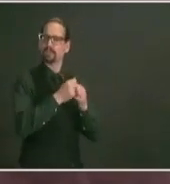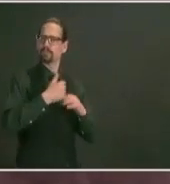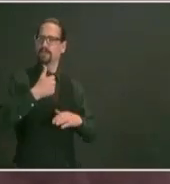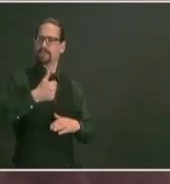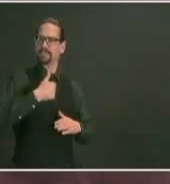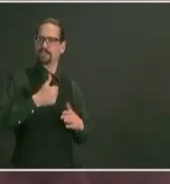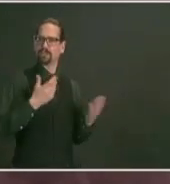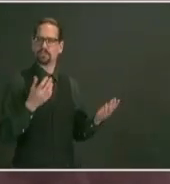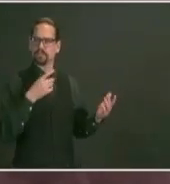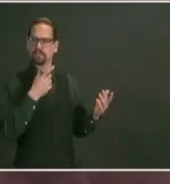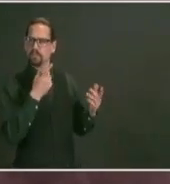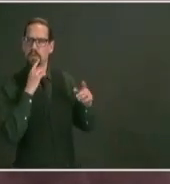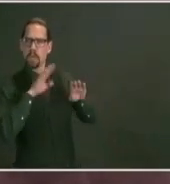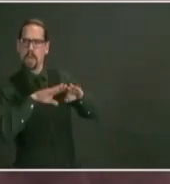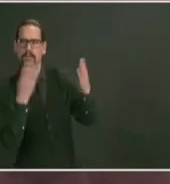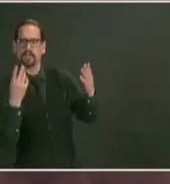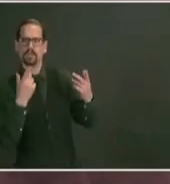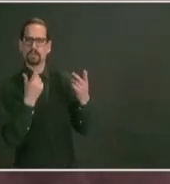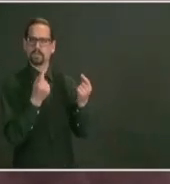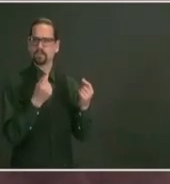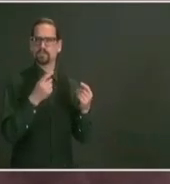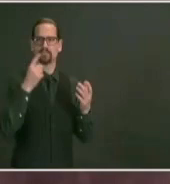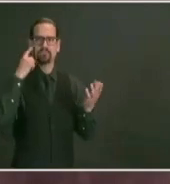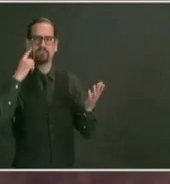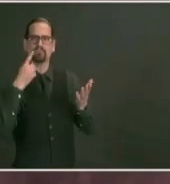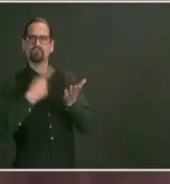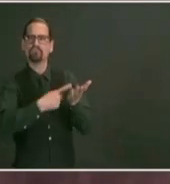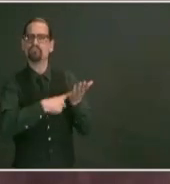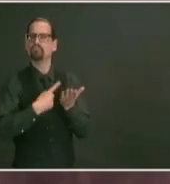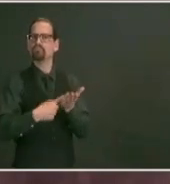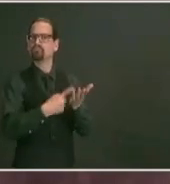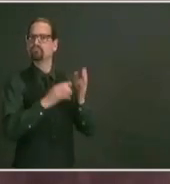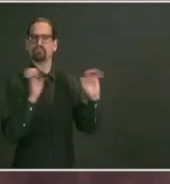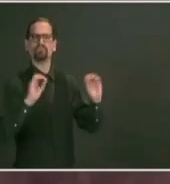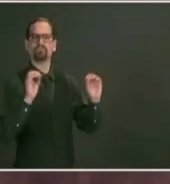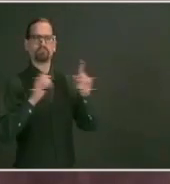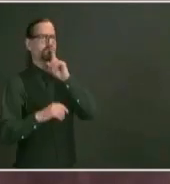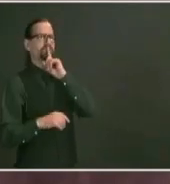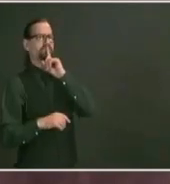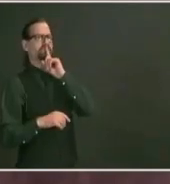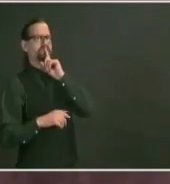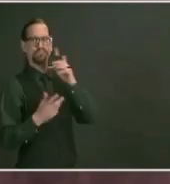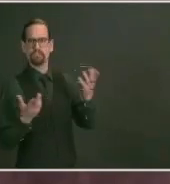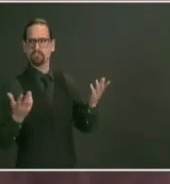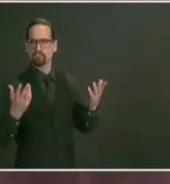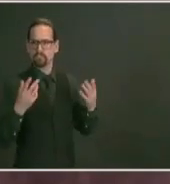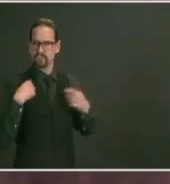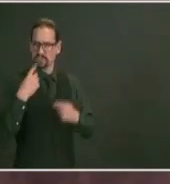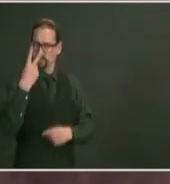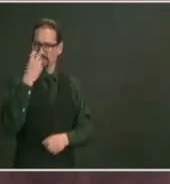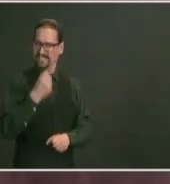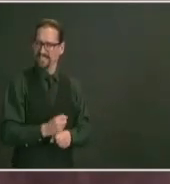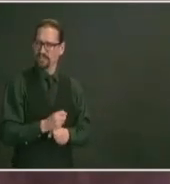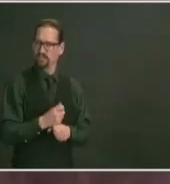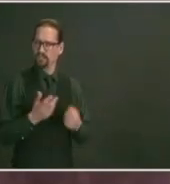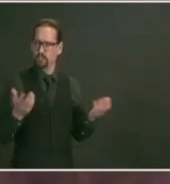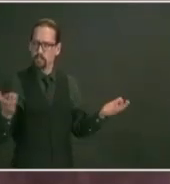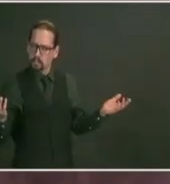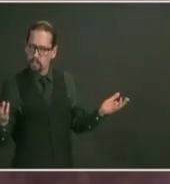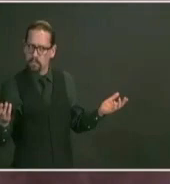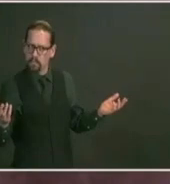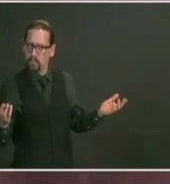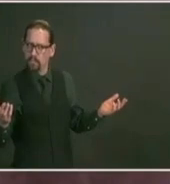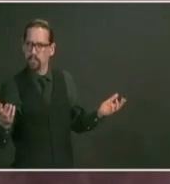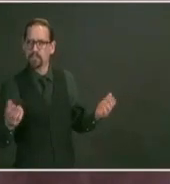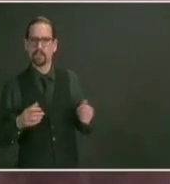else who's been raising these objections um for a long period of time actually i'm going on two years you're happy to follow up on that you know keep this to the covid